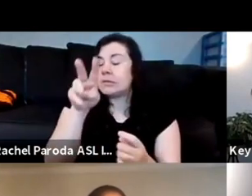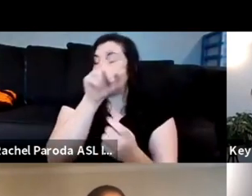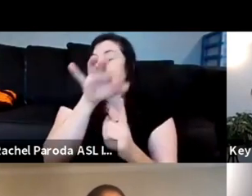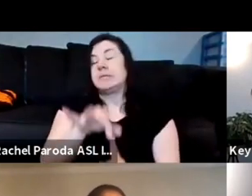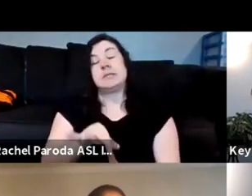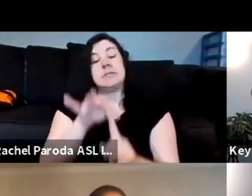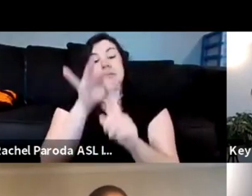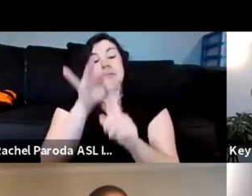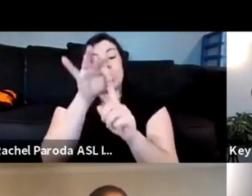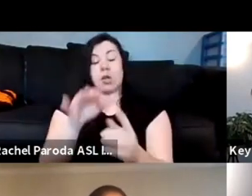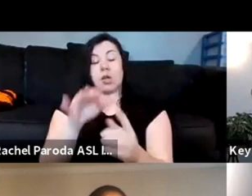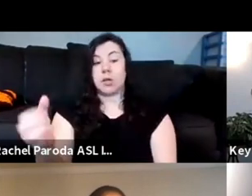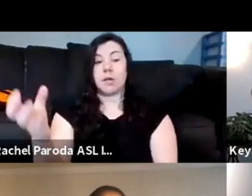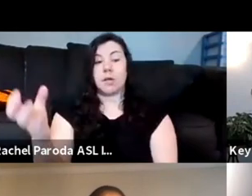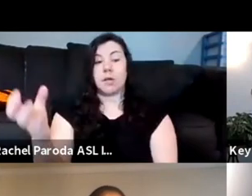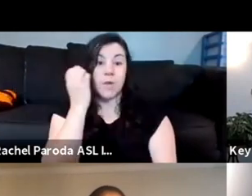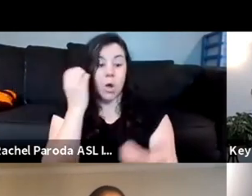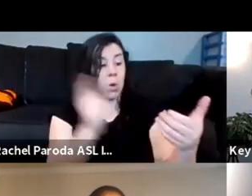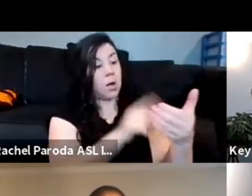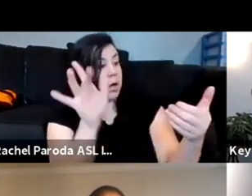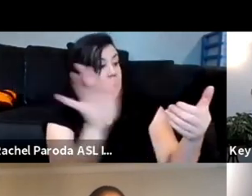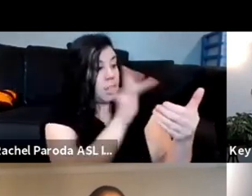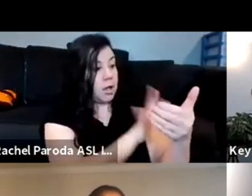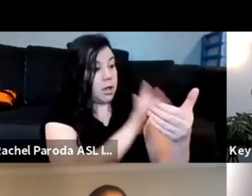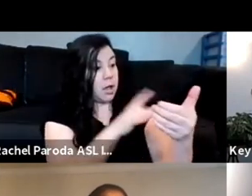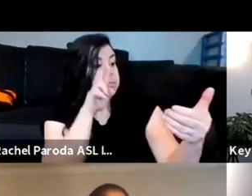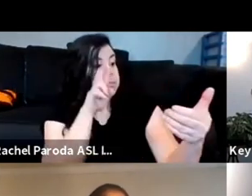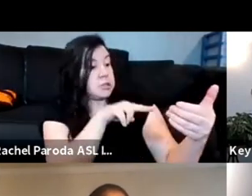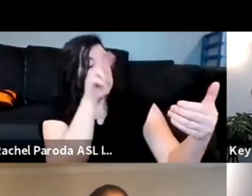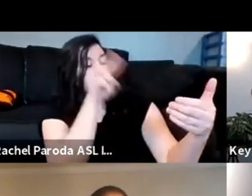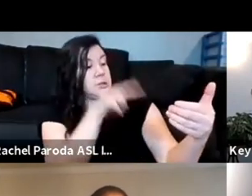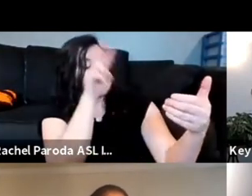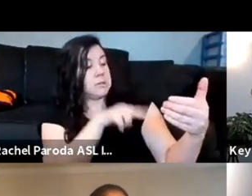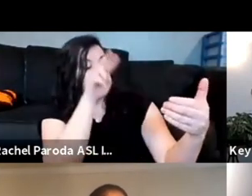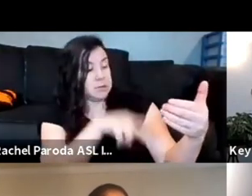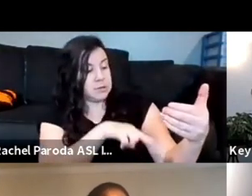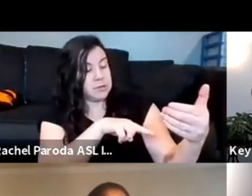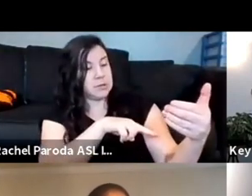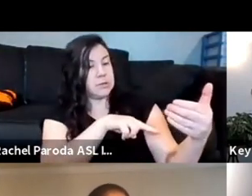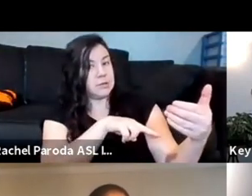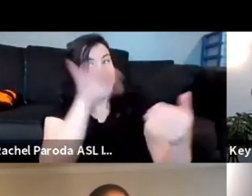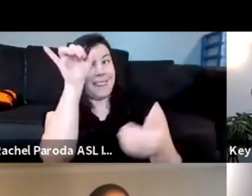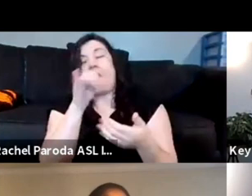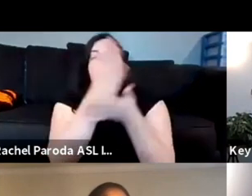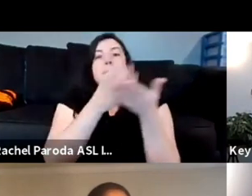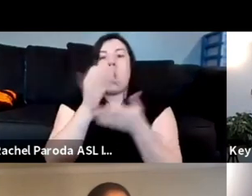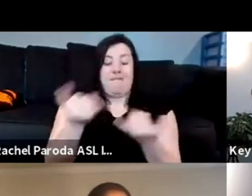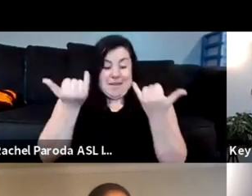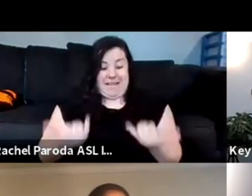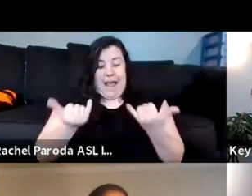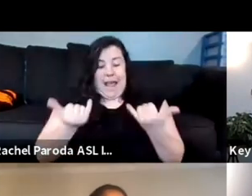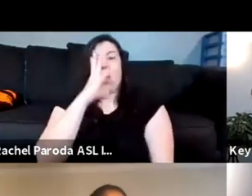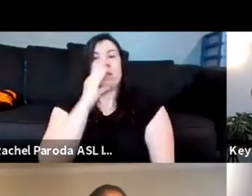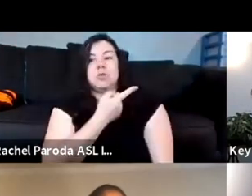like susan sontag says like um it's it's a part of the the modern experience is to be a